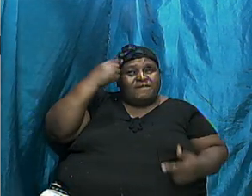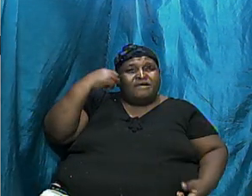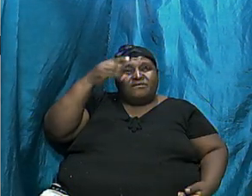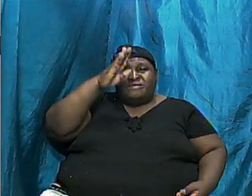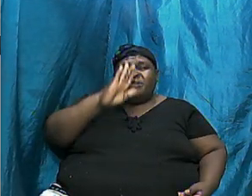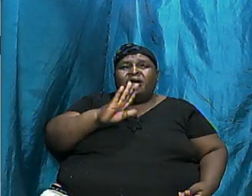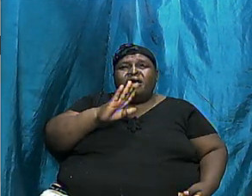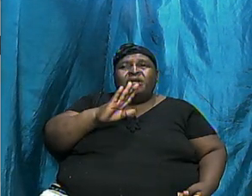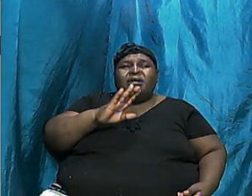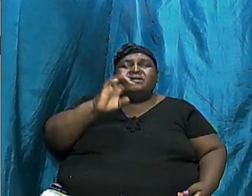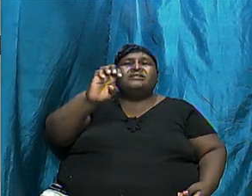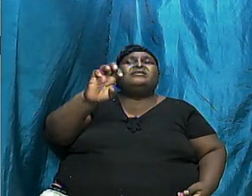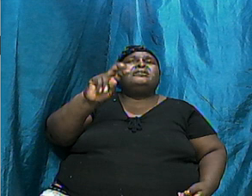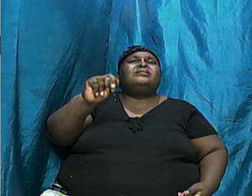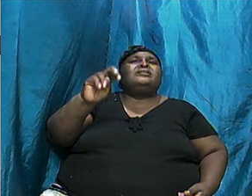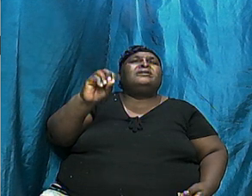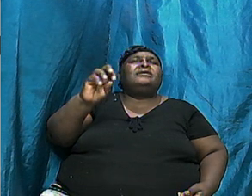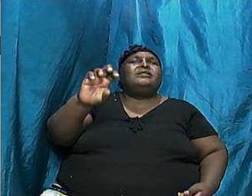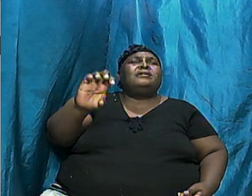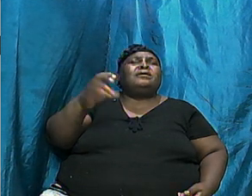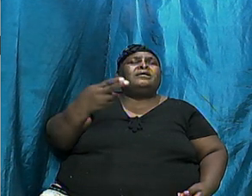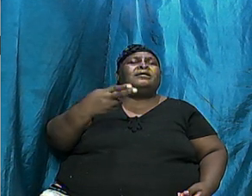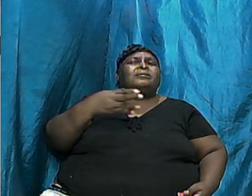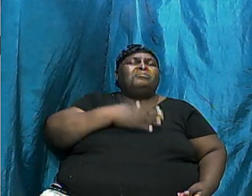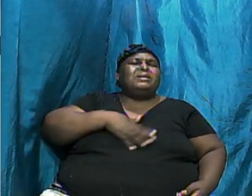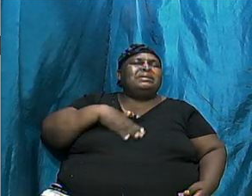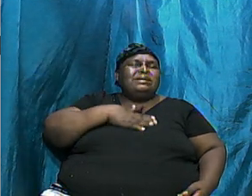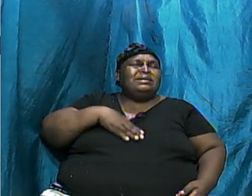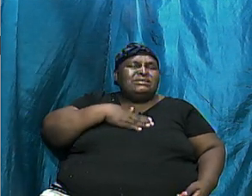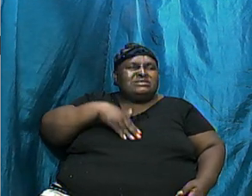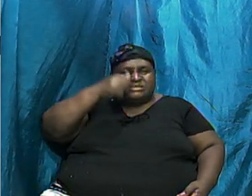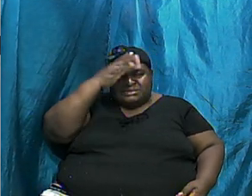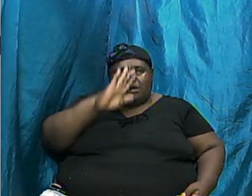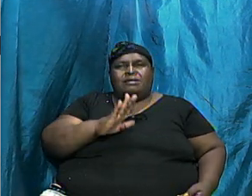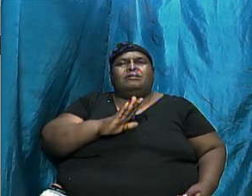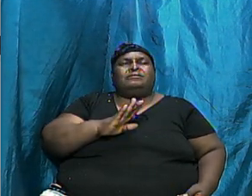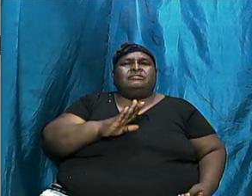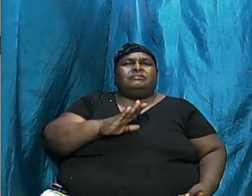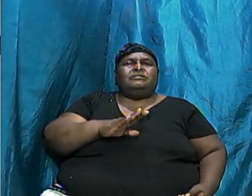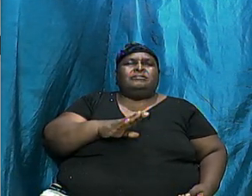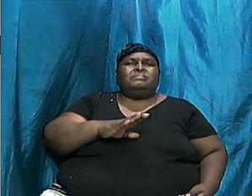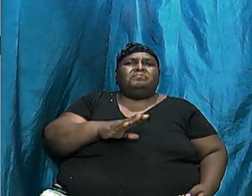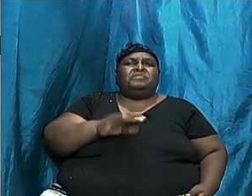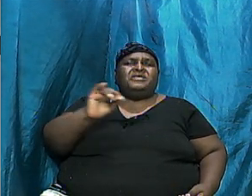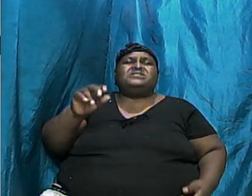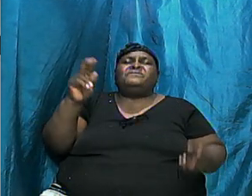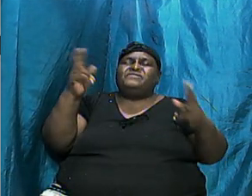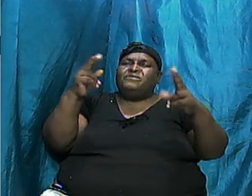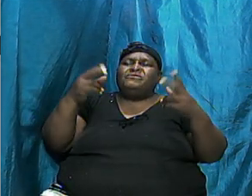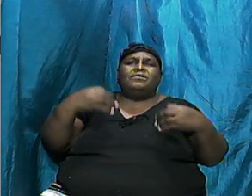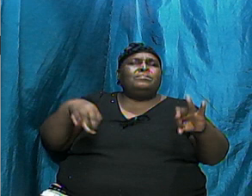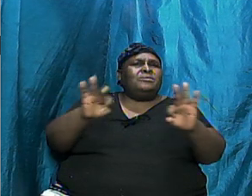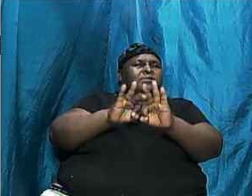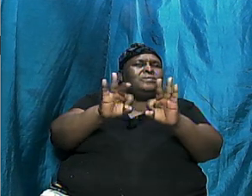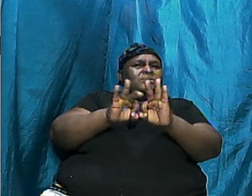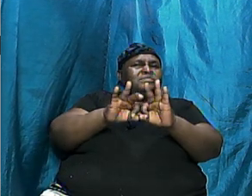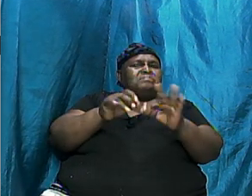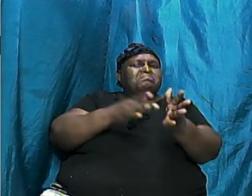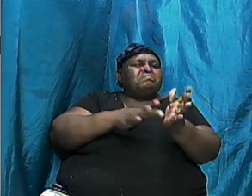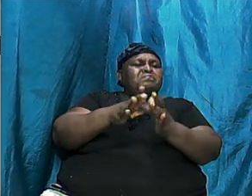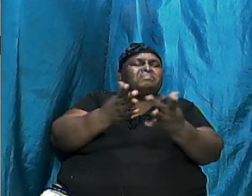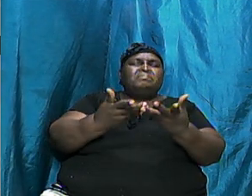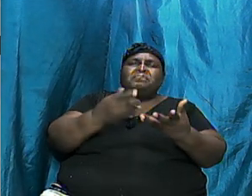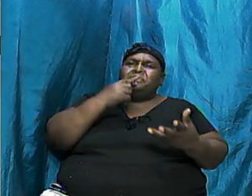pleased God. And that is very significant. And so the Bible said